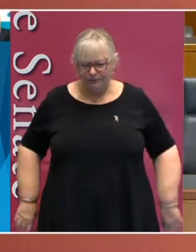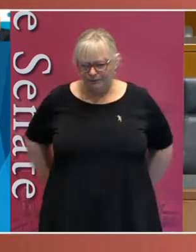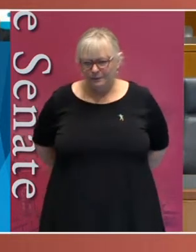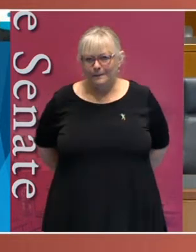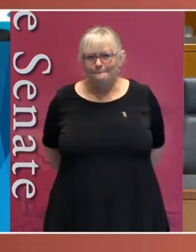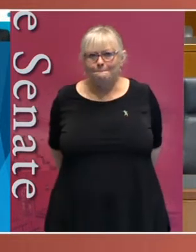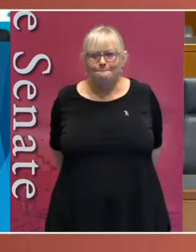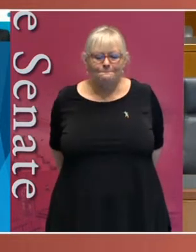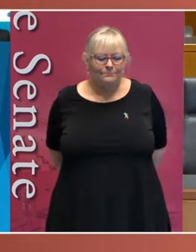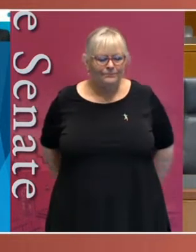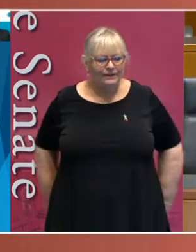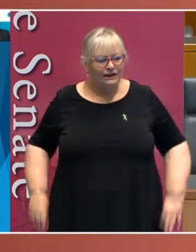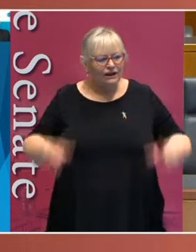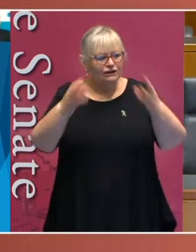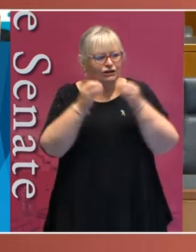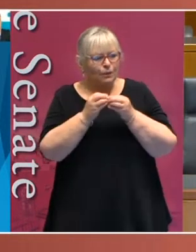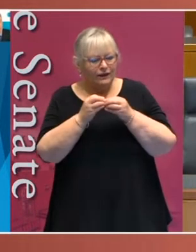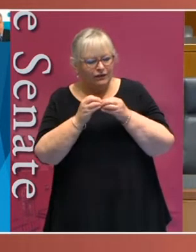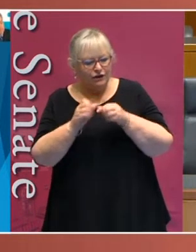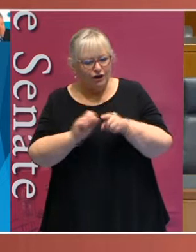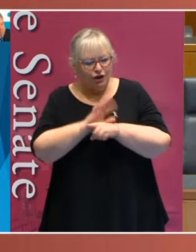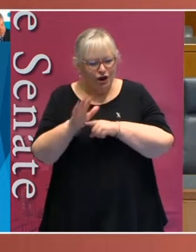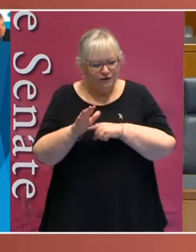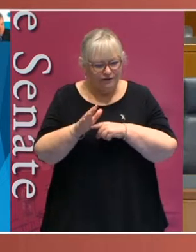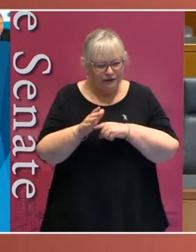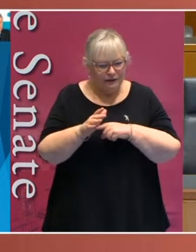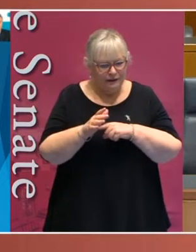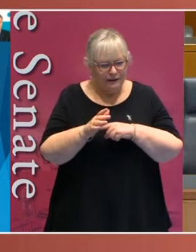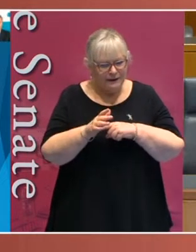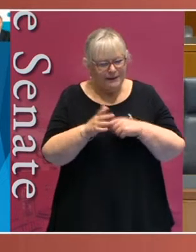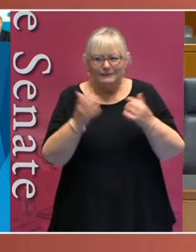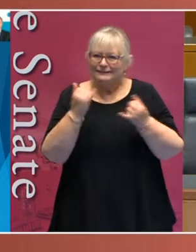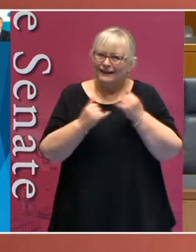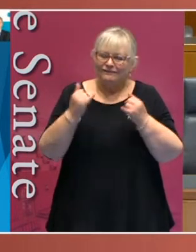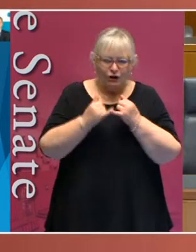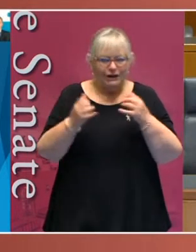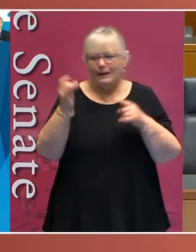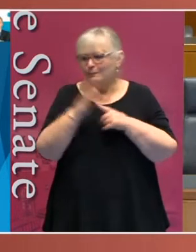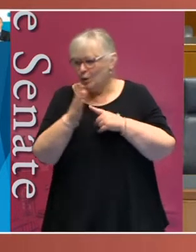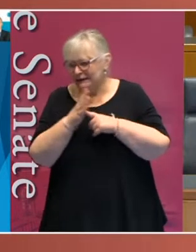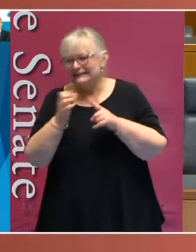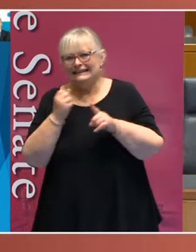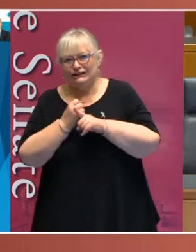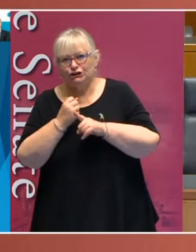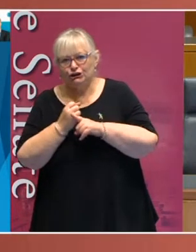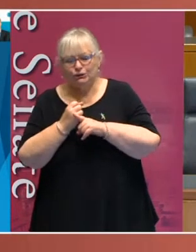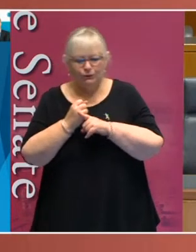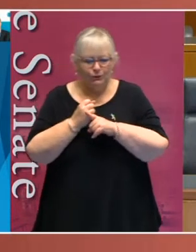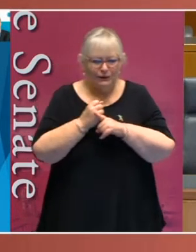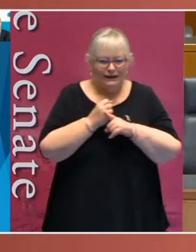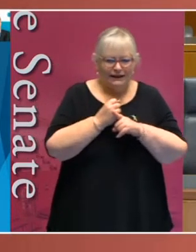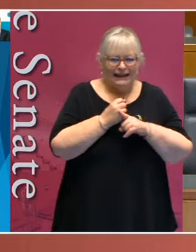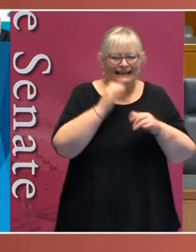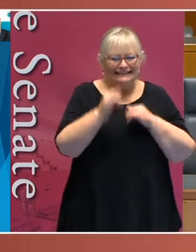So with COVID-19 still a very important issue for the country and with